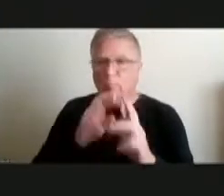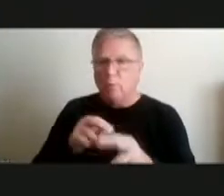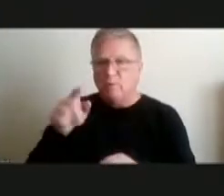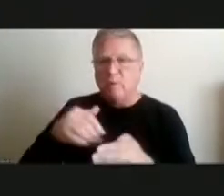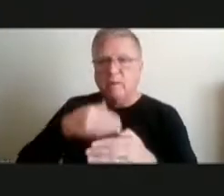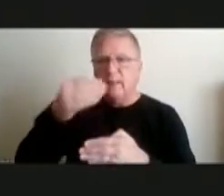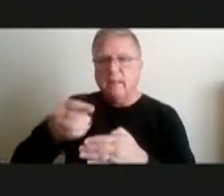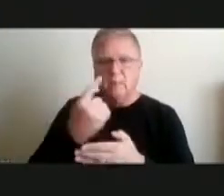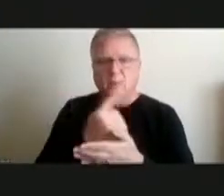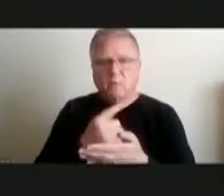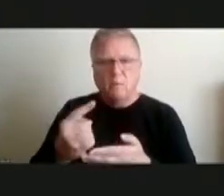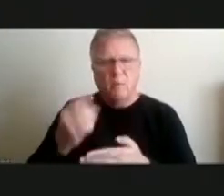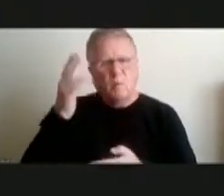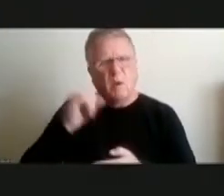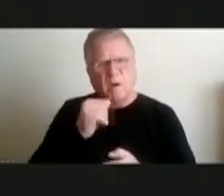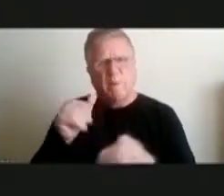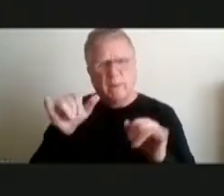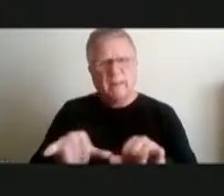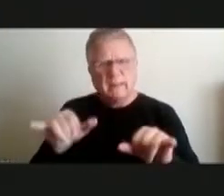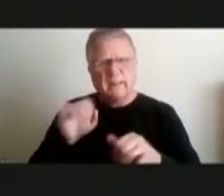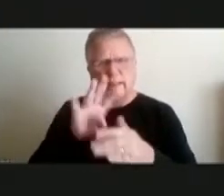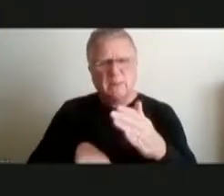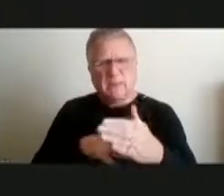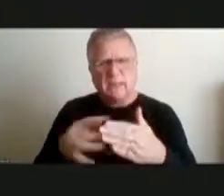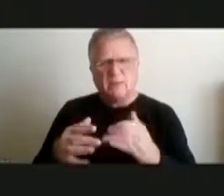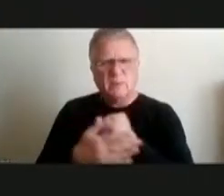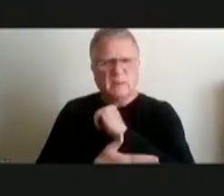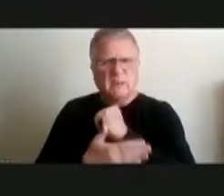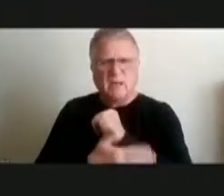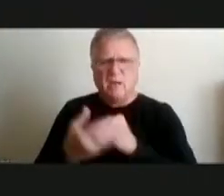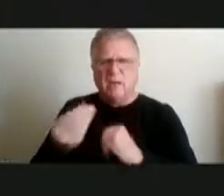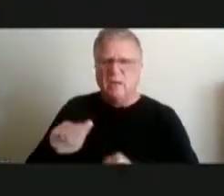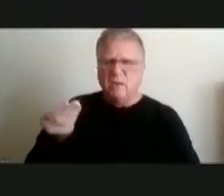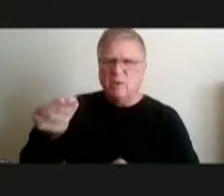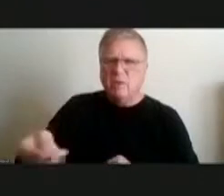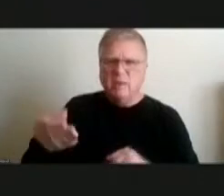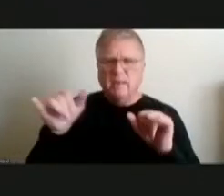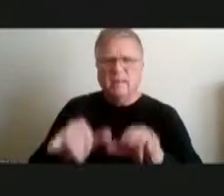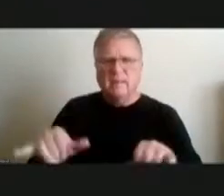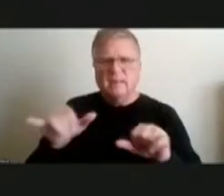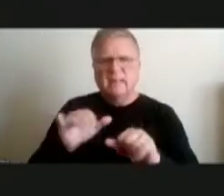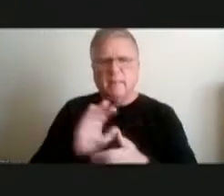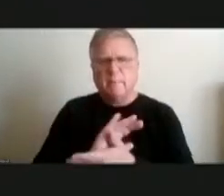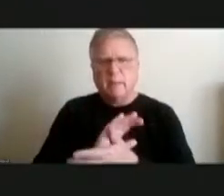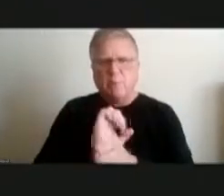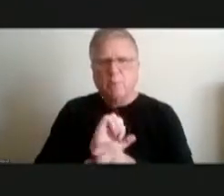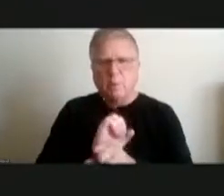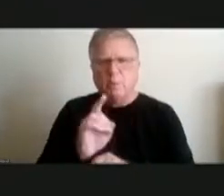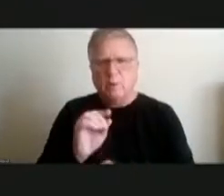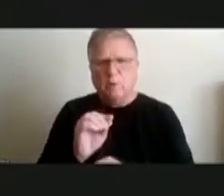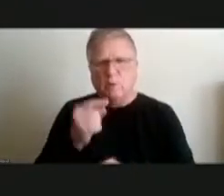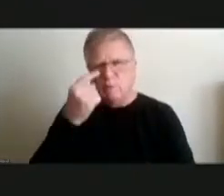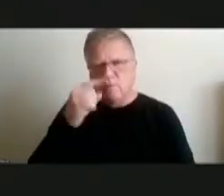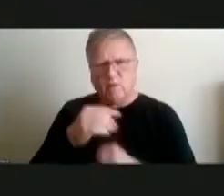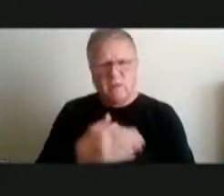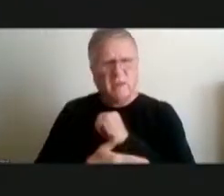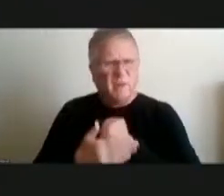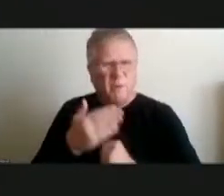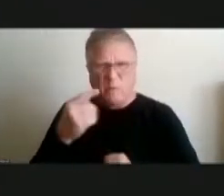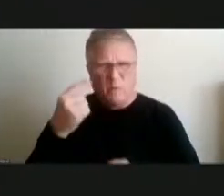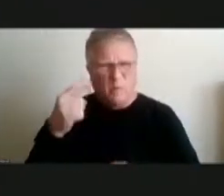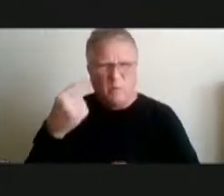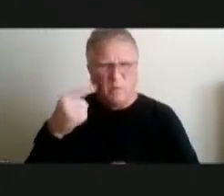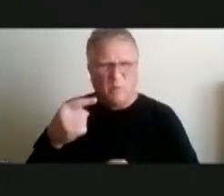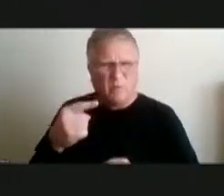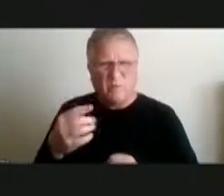just be on the same schedule as a county and just turn in the same paperwork we do with the county um what's the you know what's